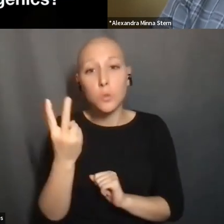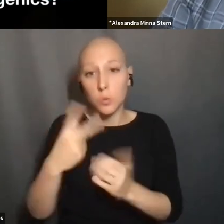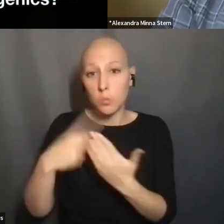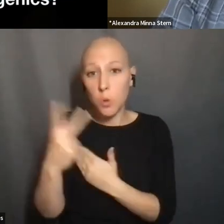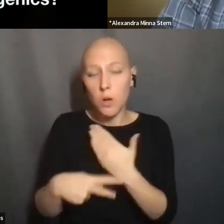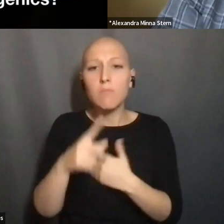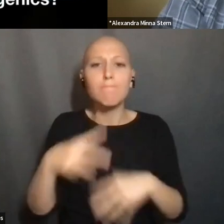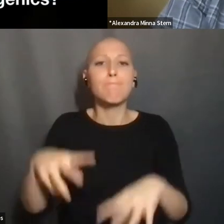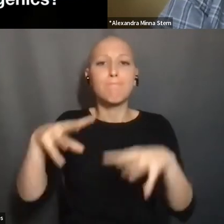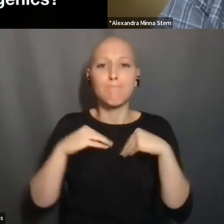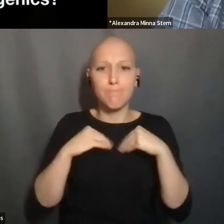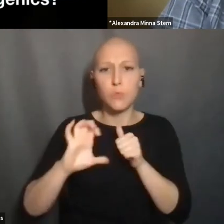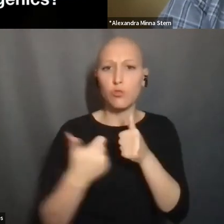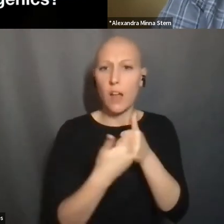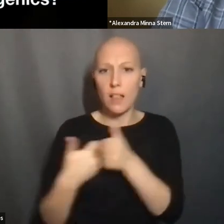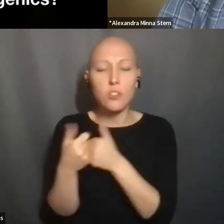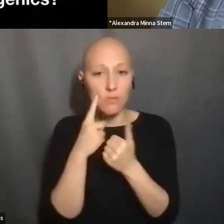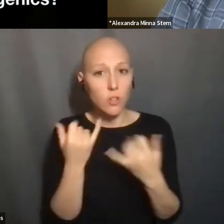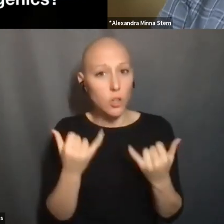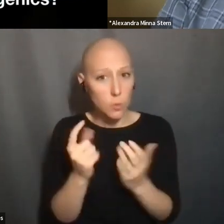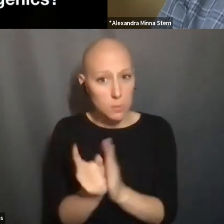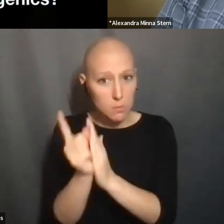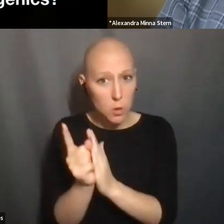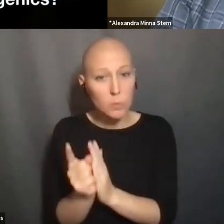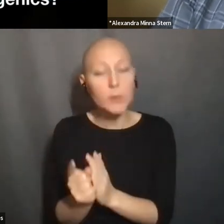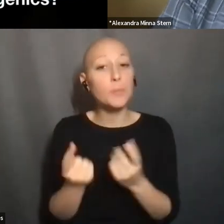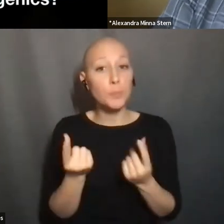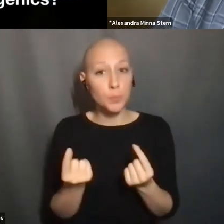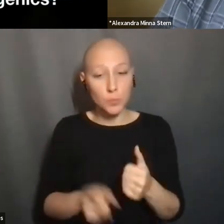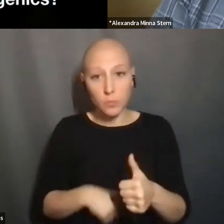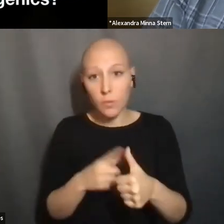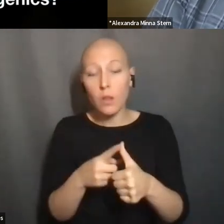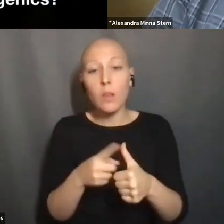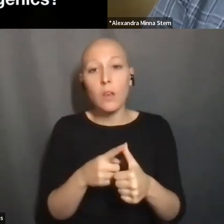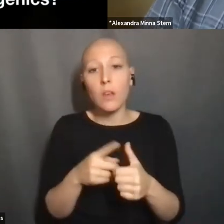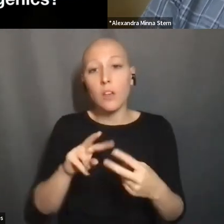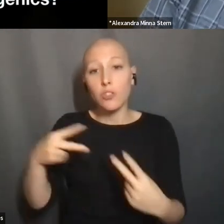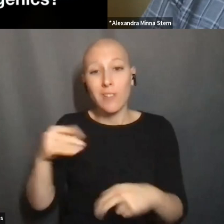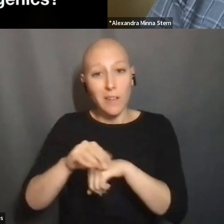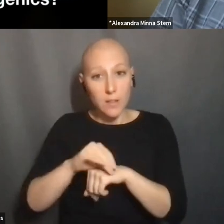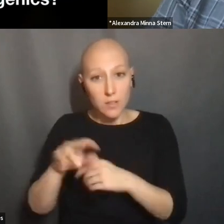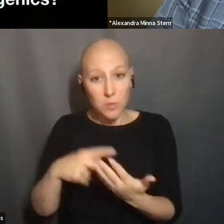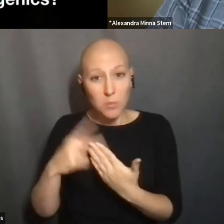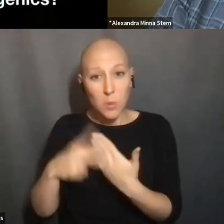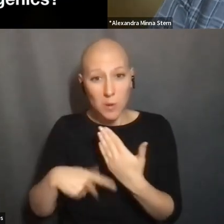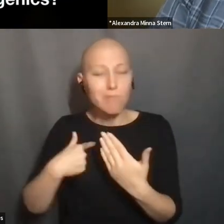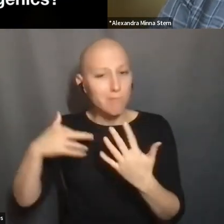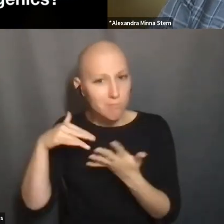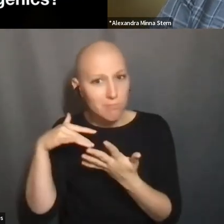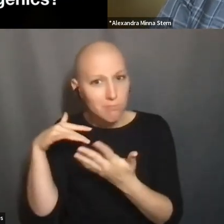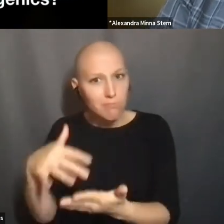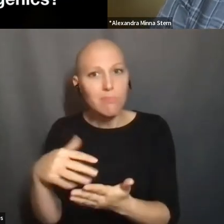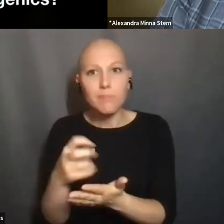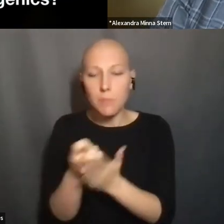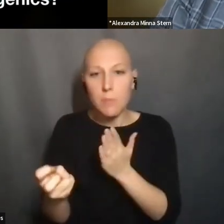CHALLENGES IN THE CURRENT MOMENT. ONE IS A GENETIC COUNSELING PROGRAM THAT I STUDIED IN DEPTH IN MY BOOK, TELLING GENES, A STORY